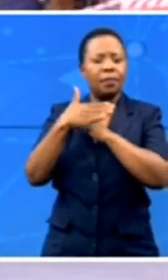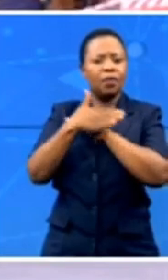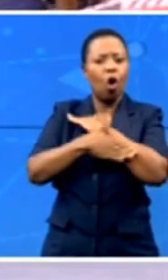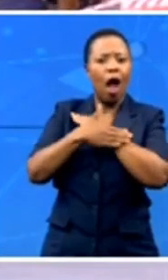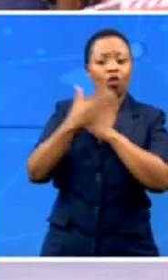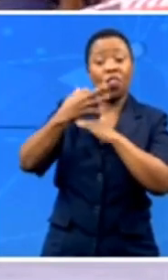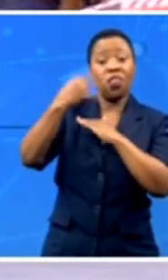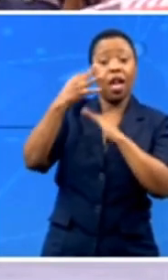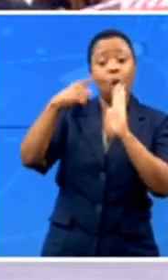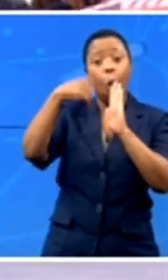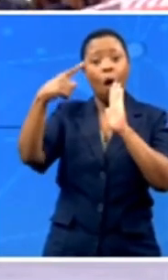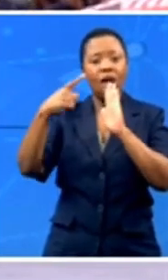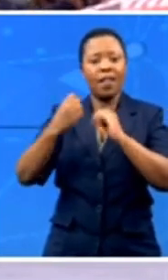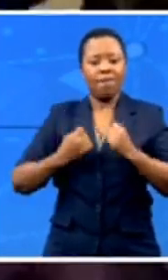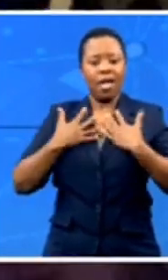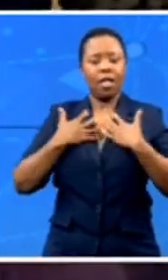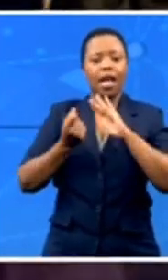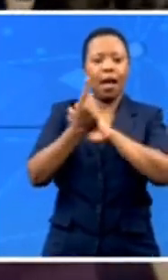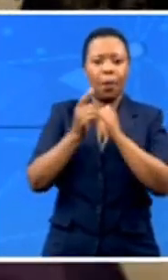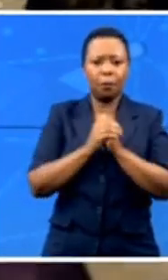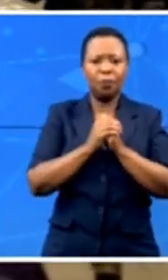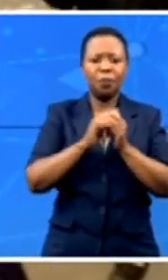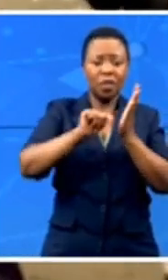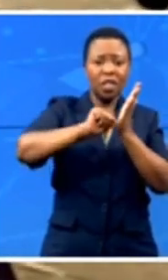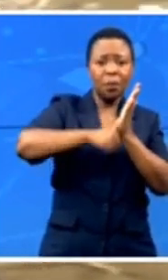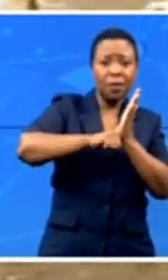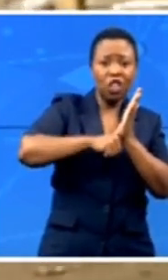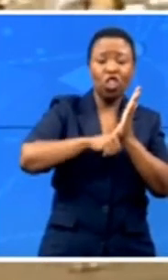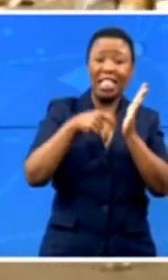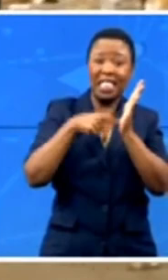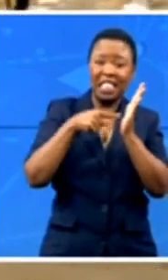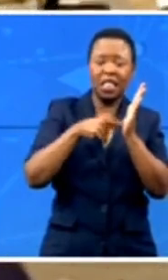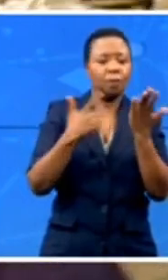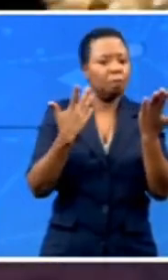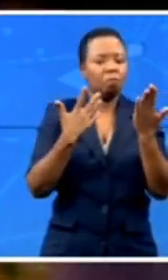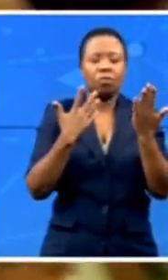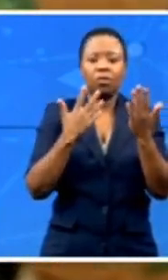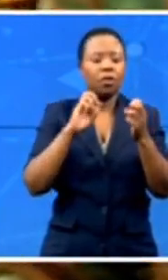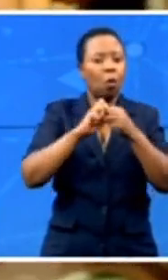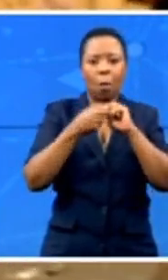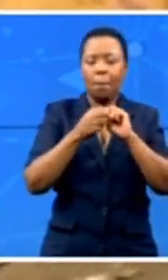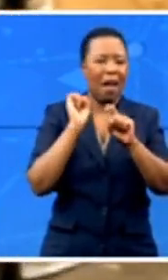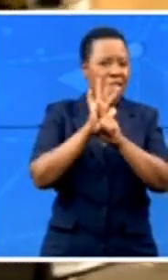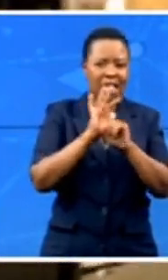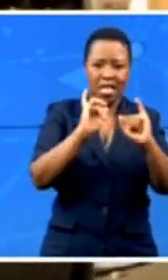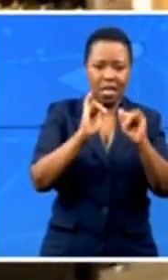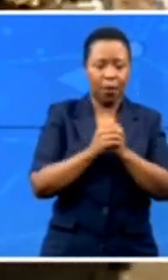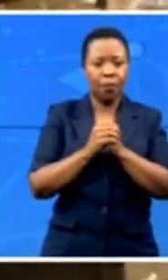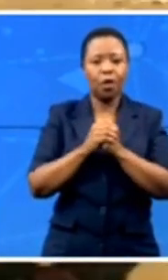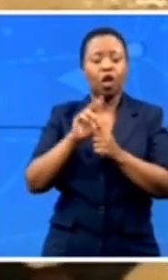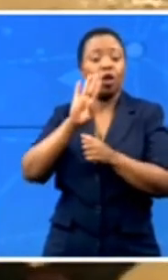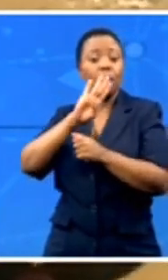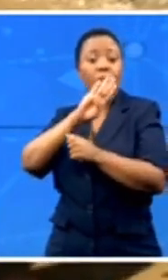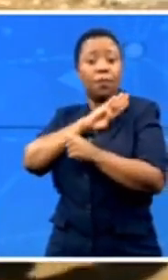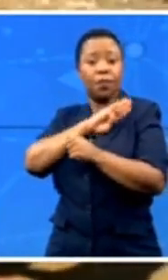grants and pension payouts were also affected. On the 12th of July, the South African National Defence Force was deployed to help restore calm.